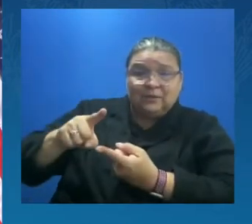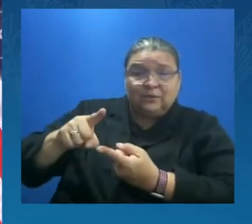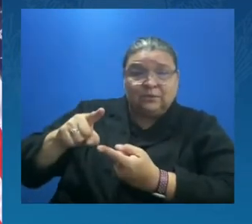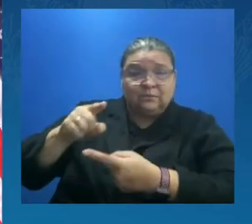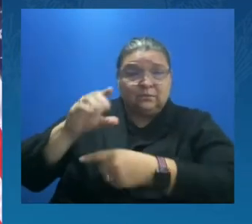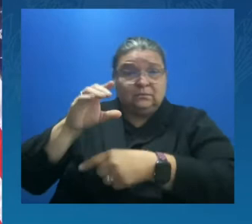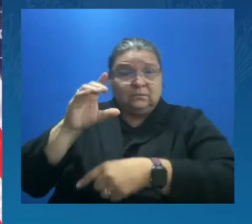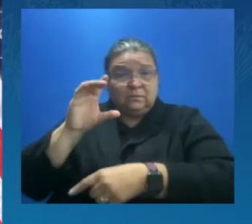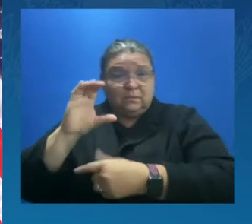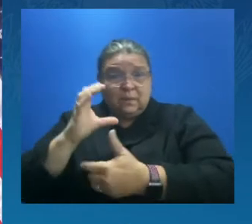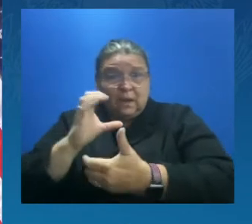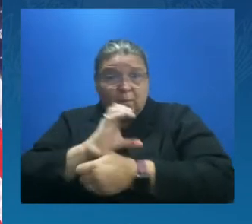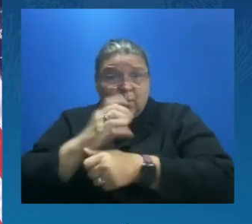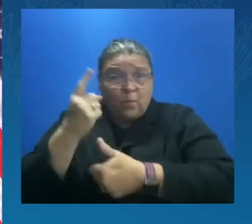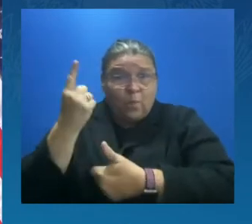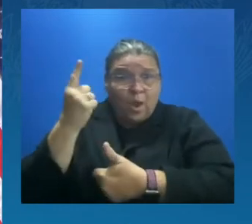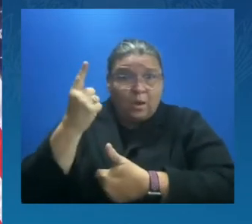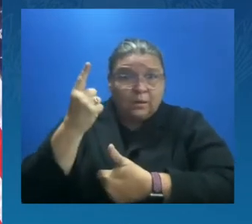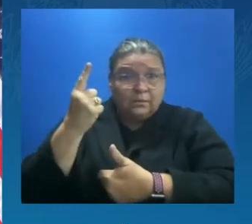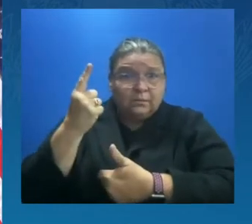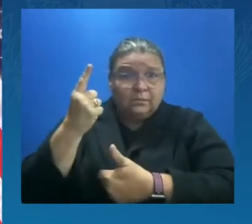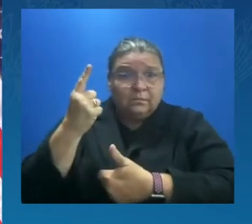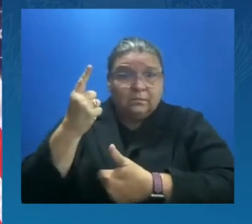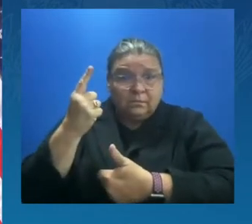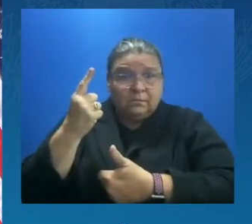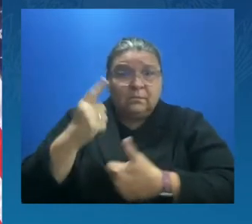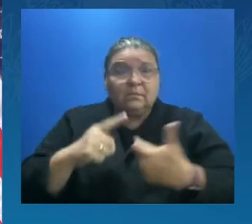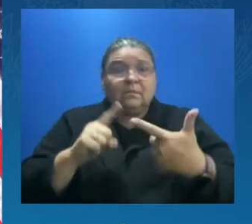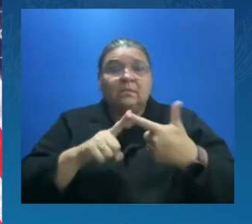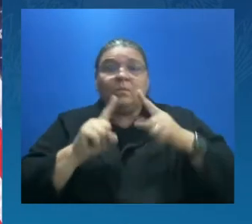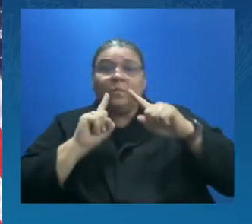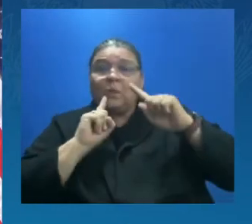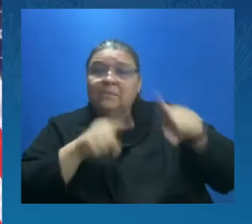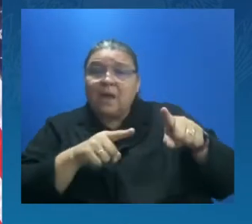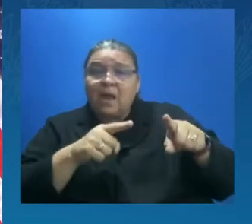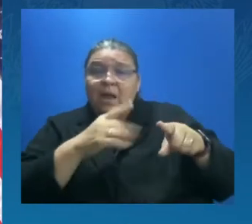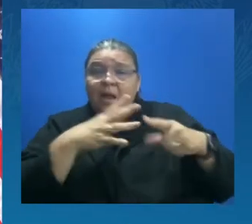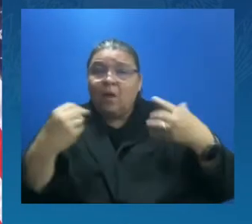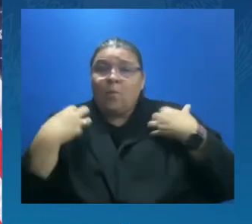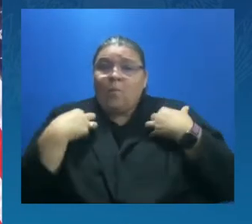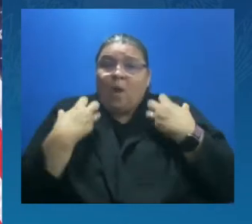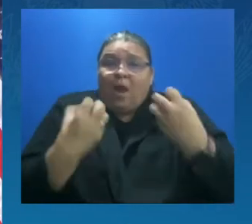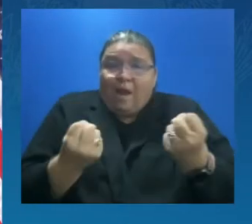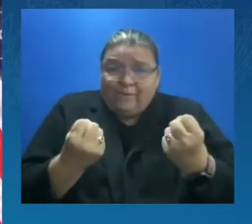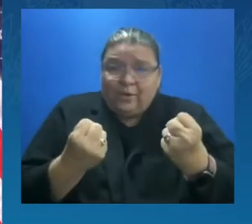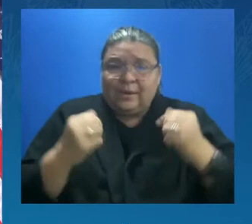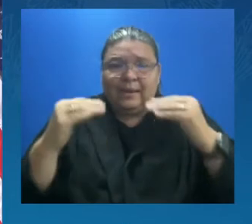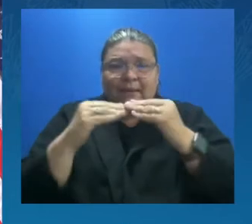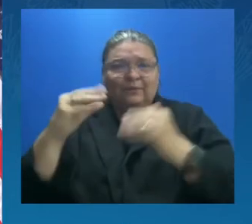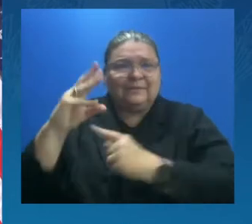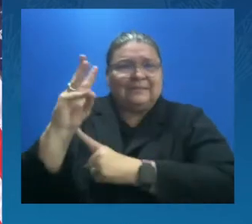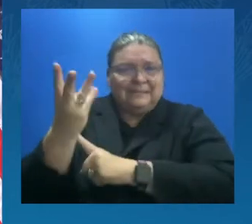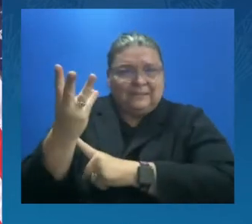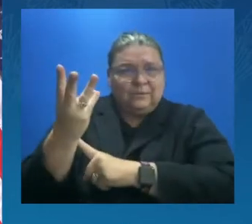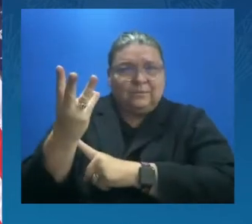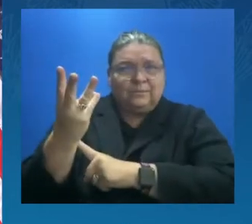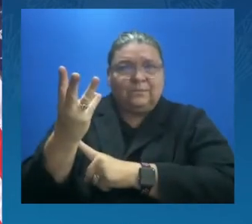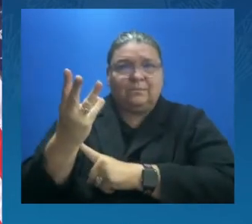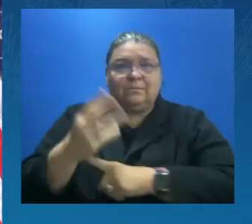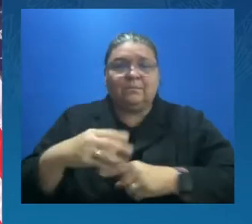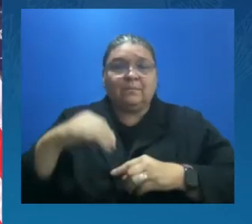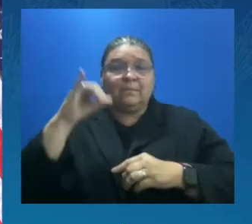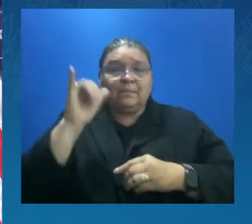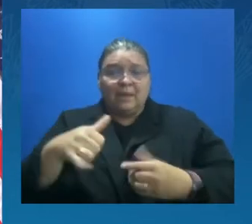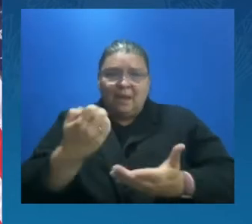response and recovery phase our communities are faced with. Those are economic terms, and in our business, in boots on the